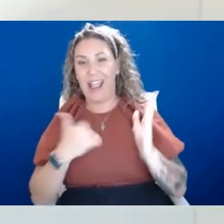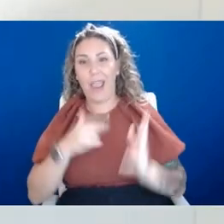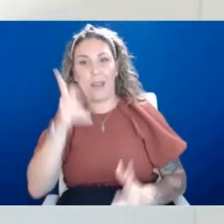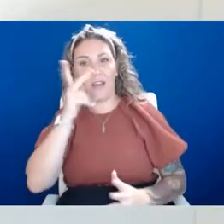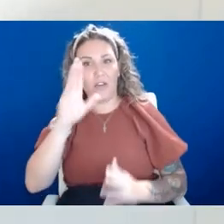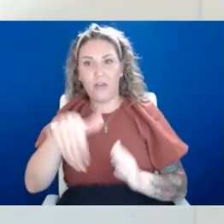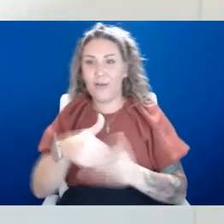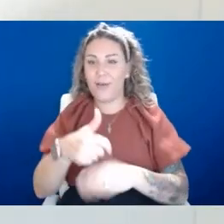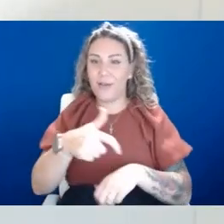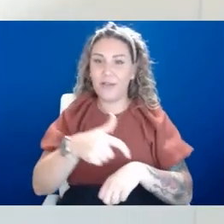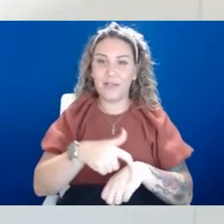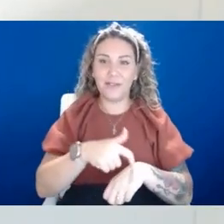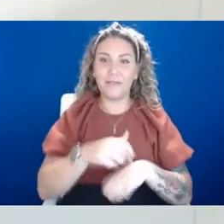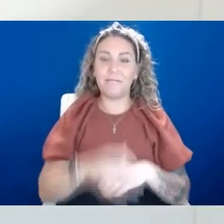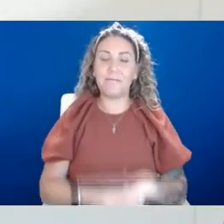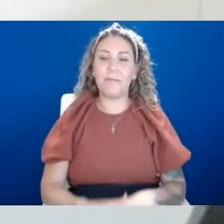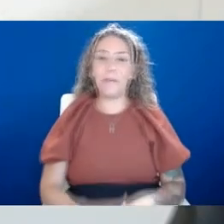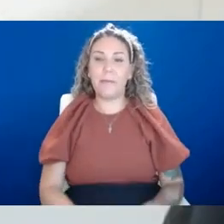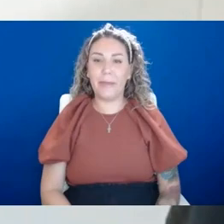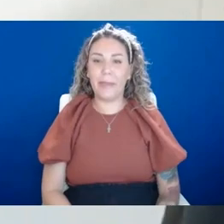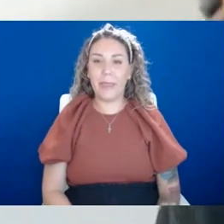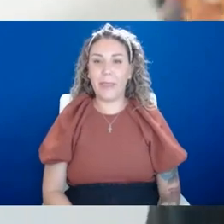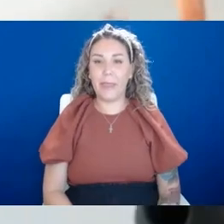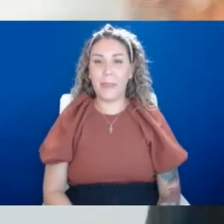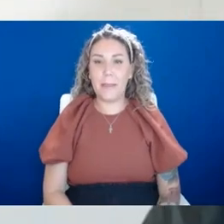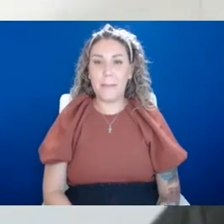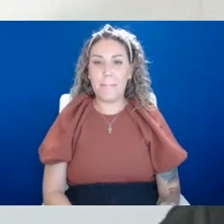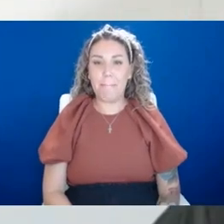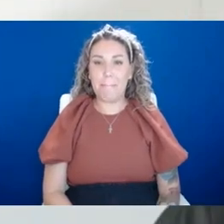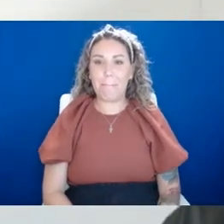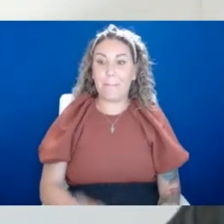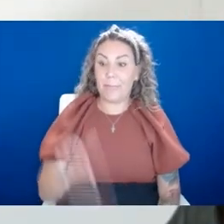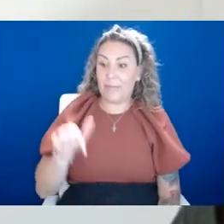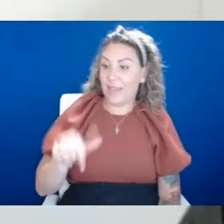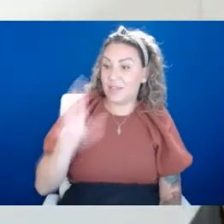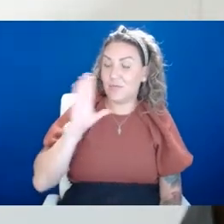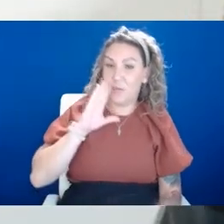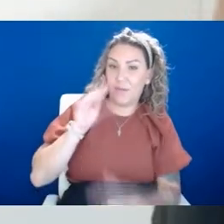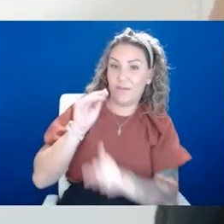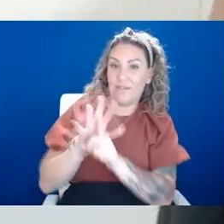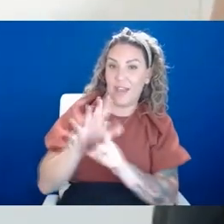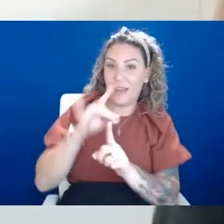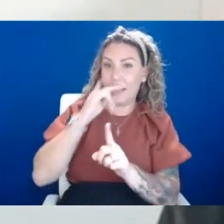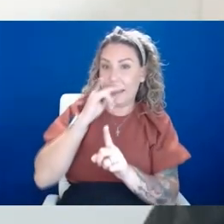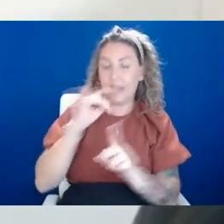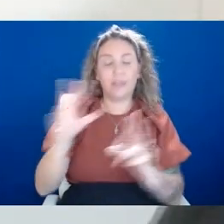which is, um, you know, this is going to affect kids. I'm just like, no,